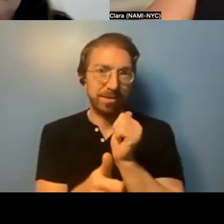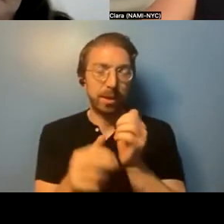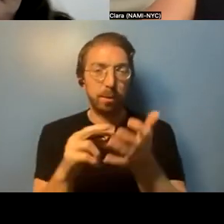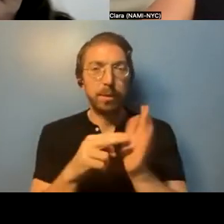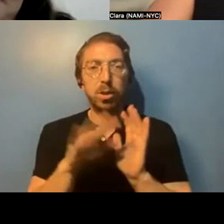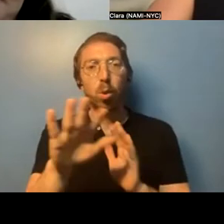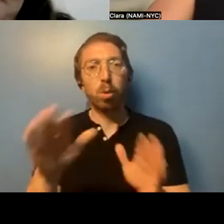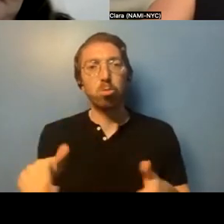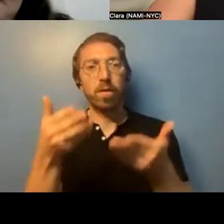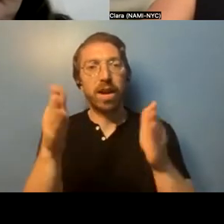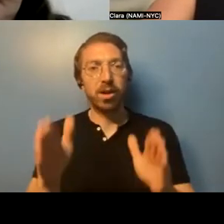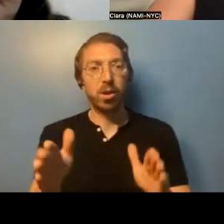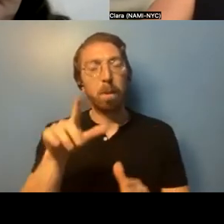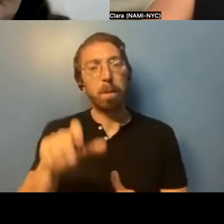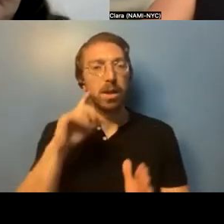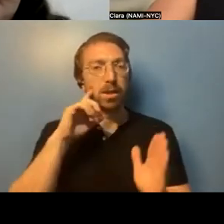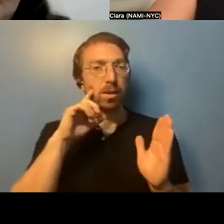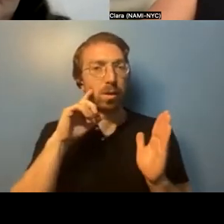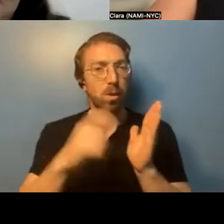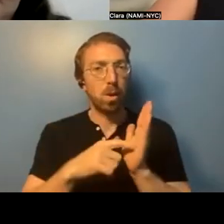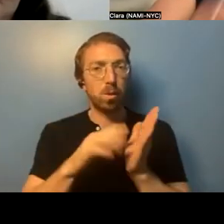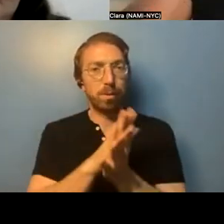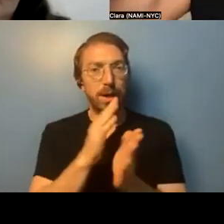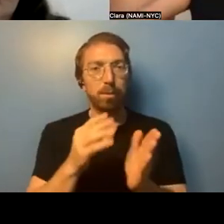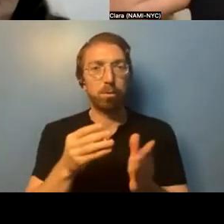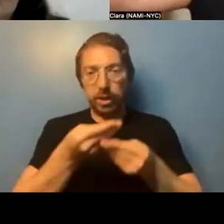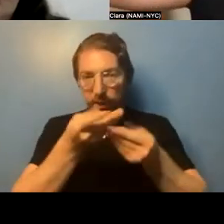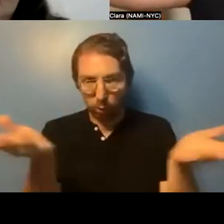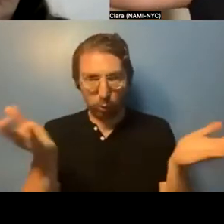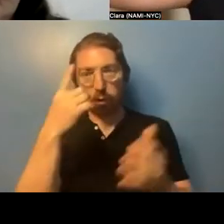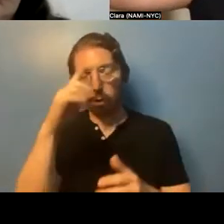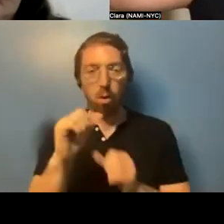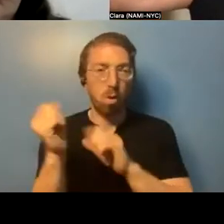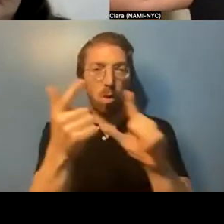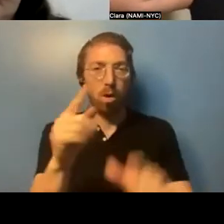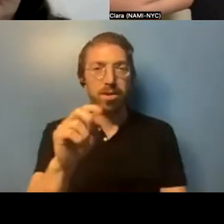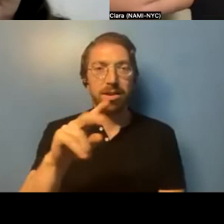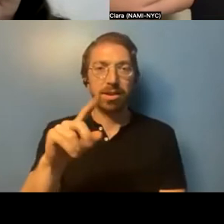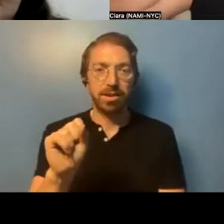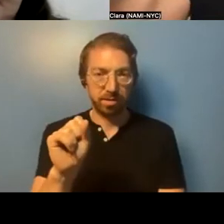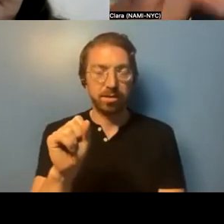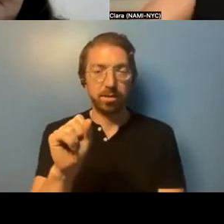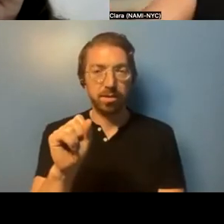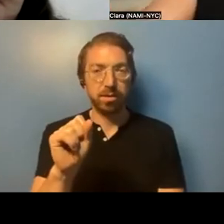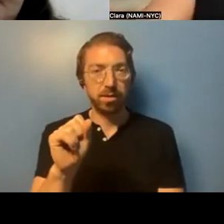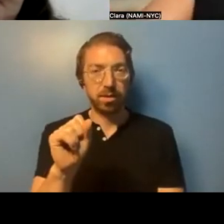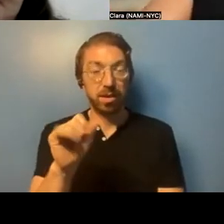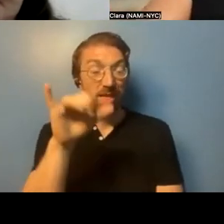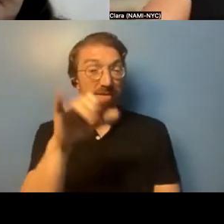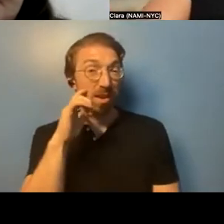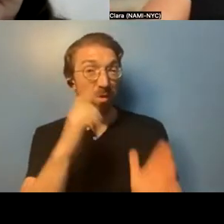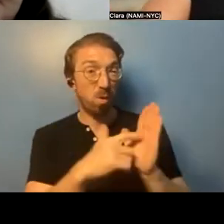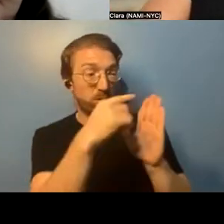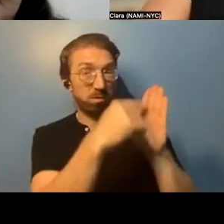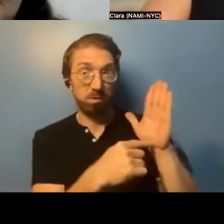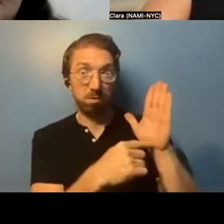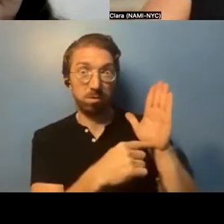issue a notice of supportive housing tenants' rights. And on that notice, your provider is going to be required to